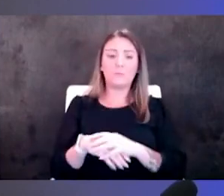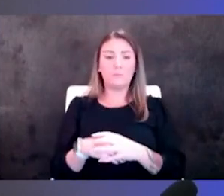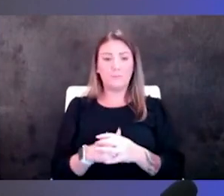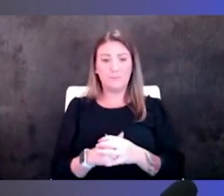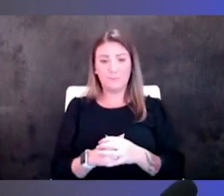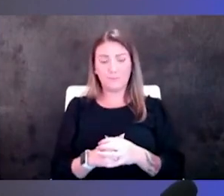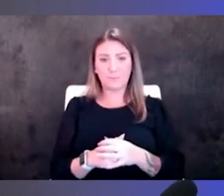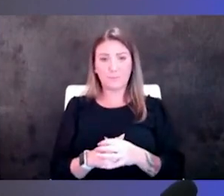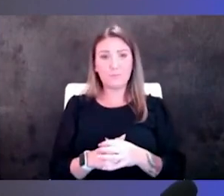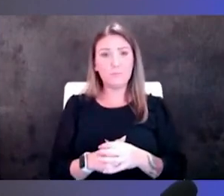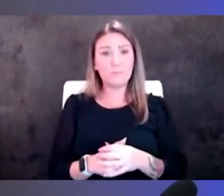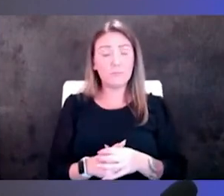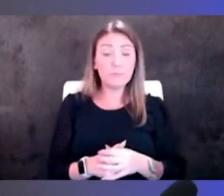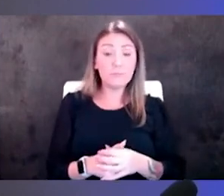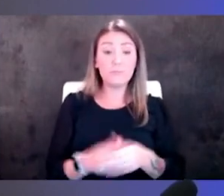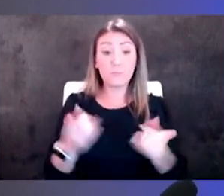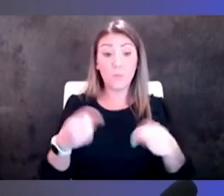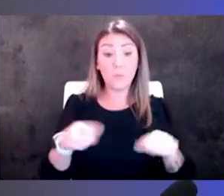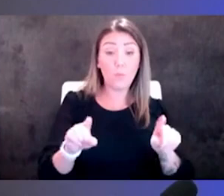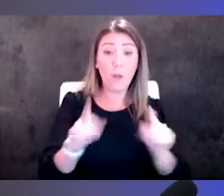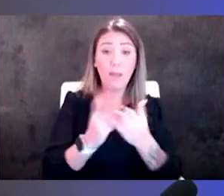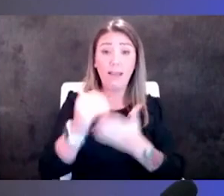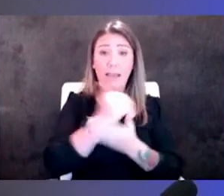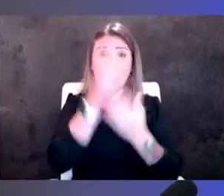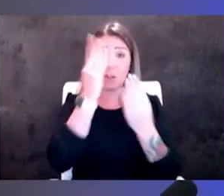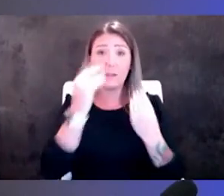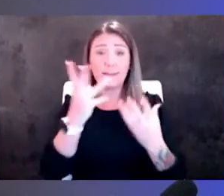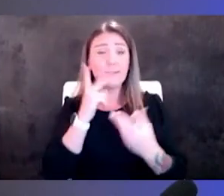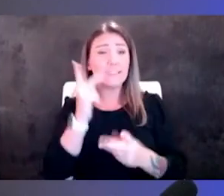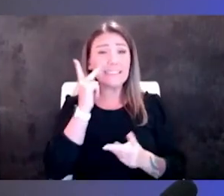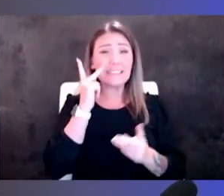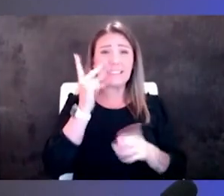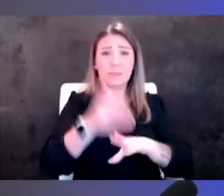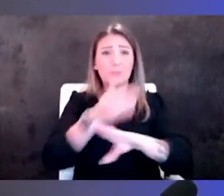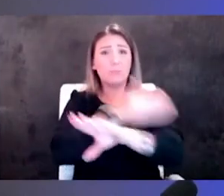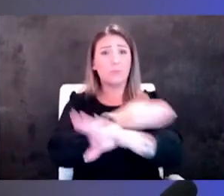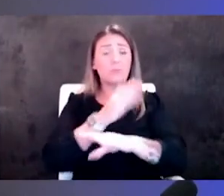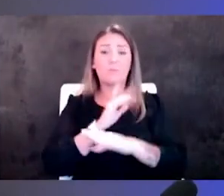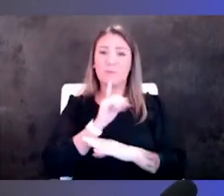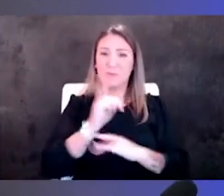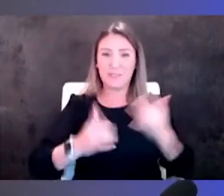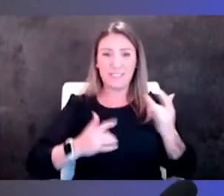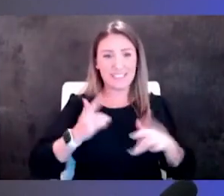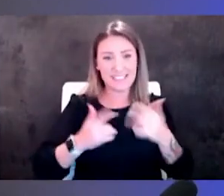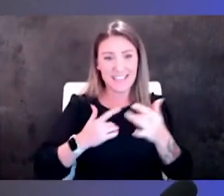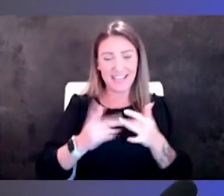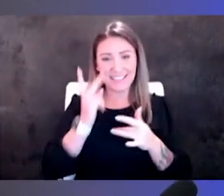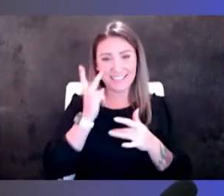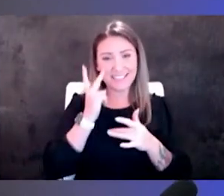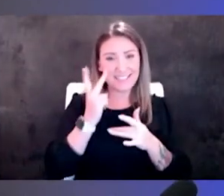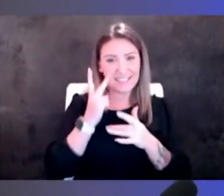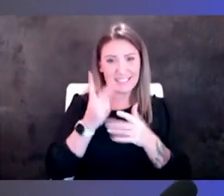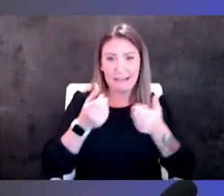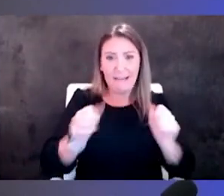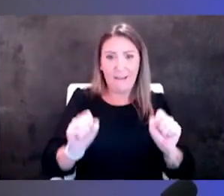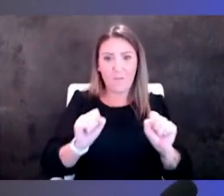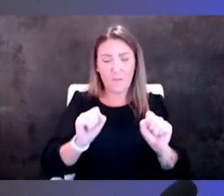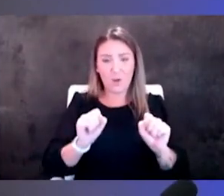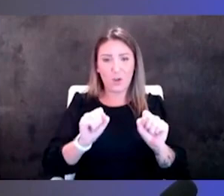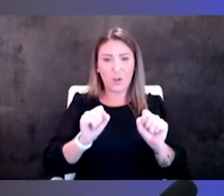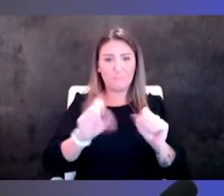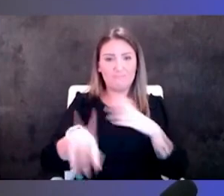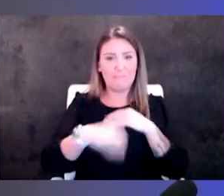we've been able to gather the data look at it see the improvement it's it's really been exciting to see you know that the effort that they're putting in in the front lines